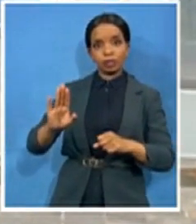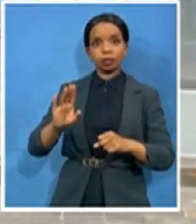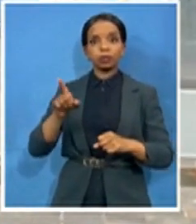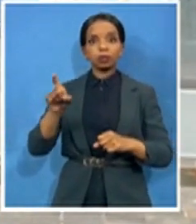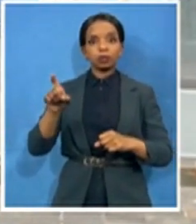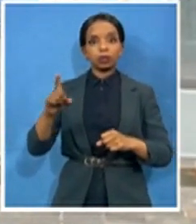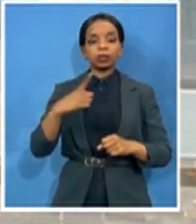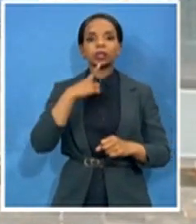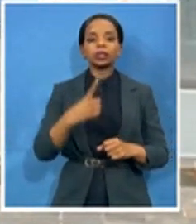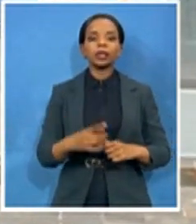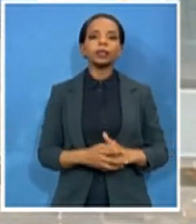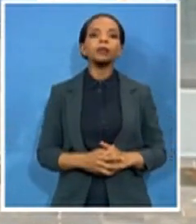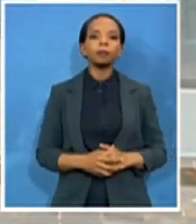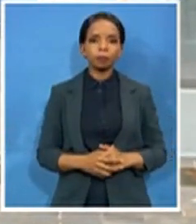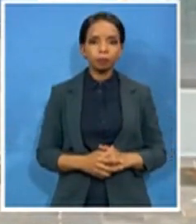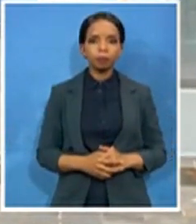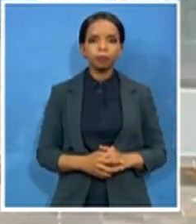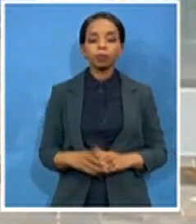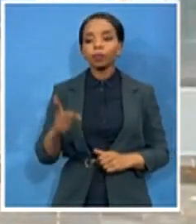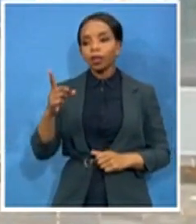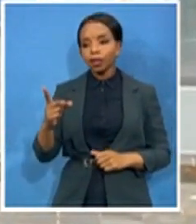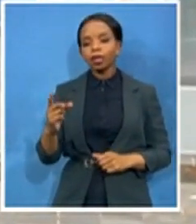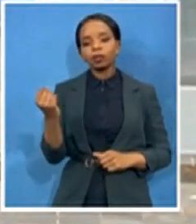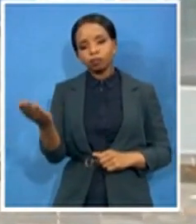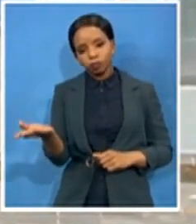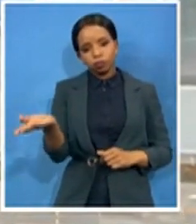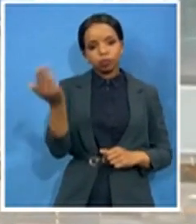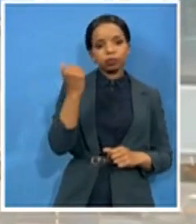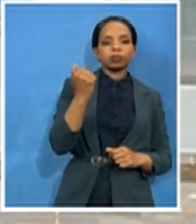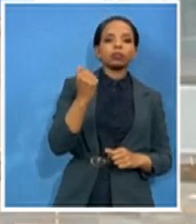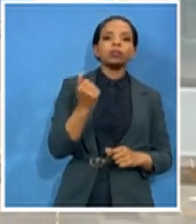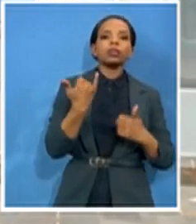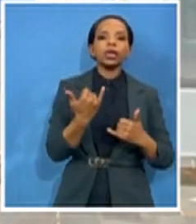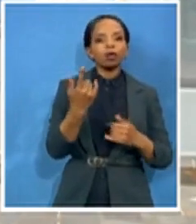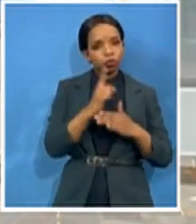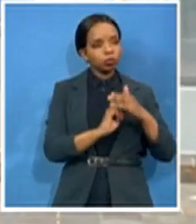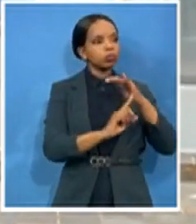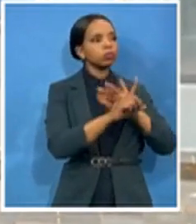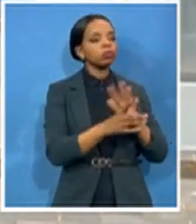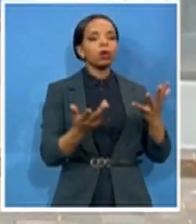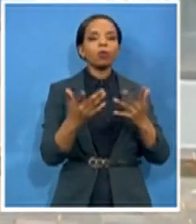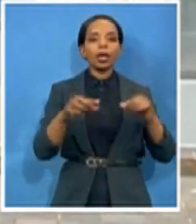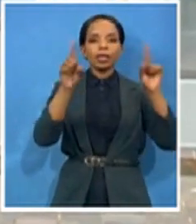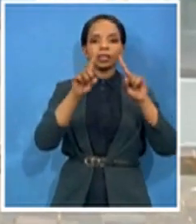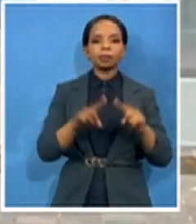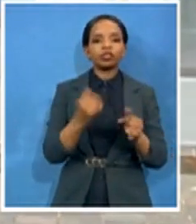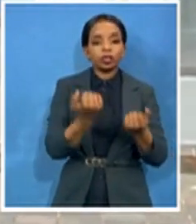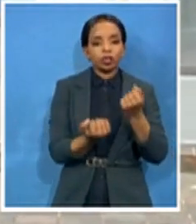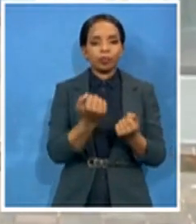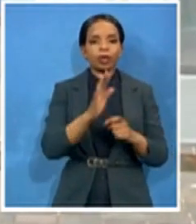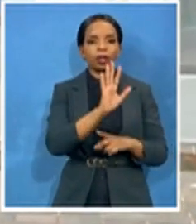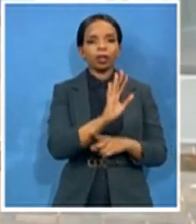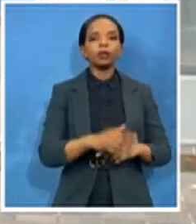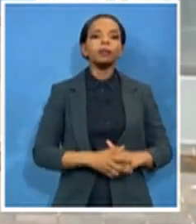to appear before the special tribunal. He tells us that there has been a lot of miscommunication